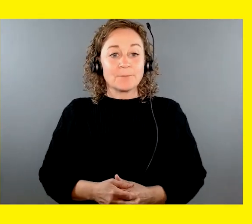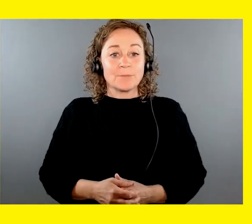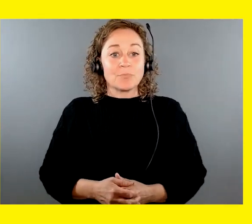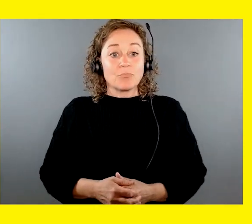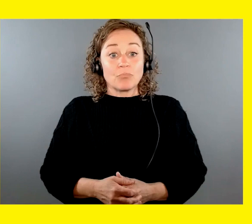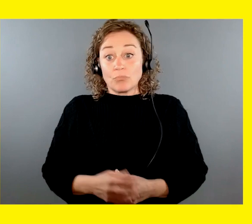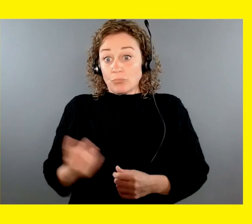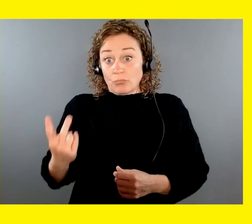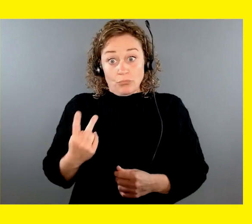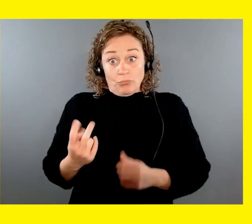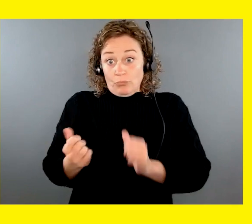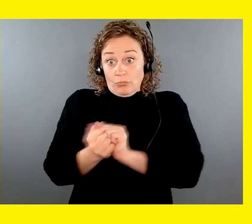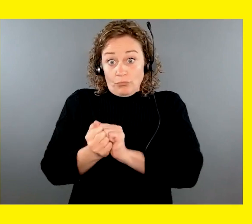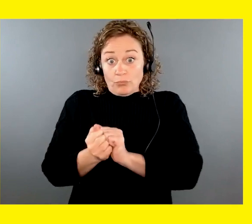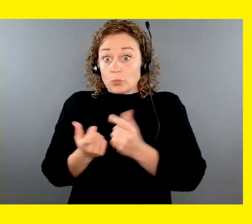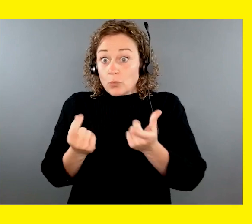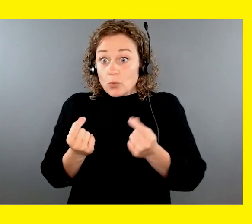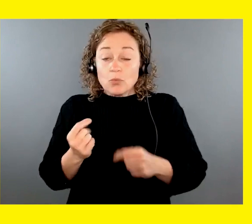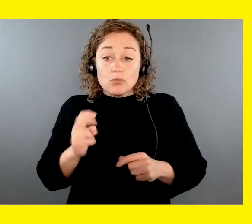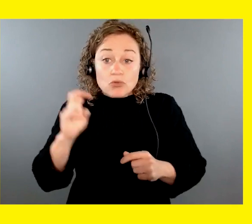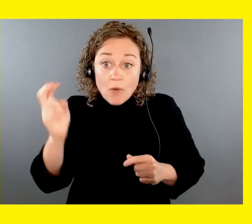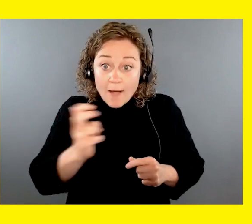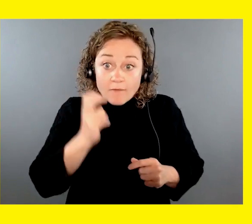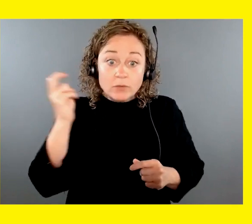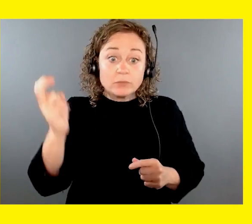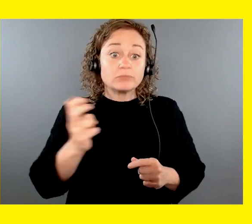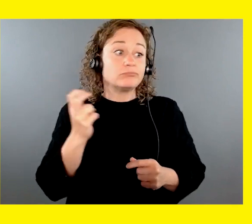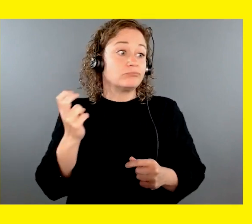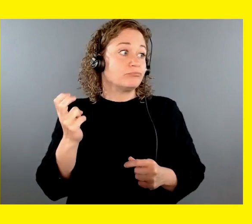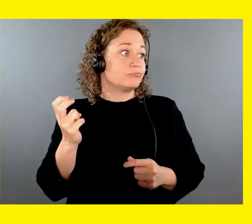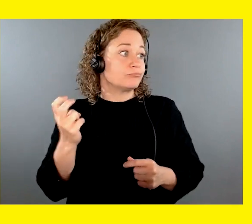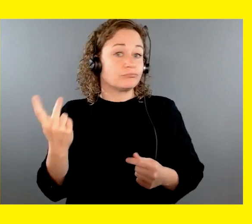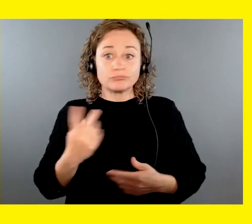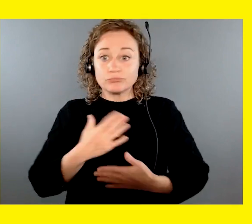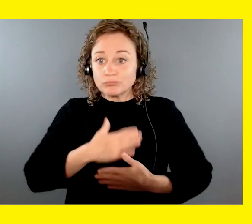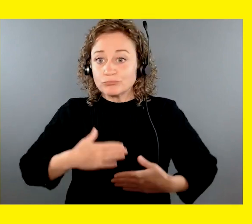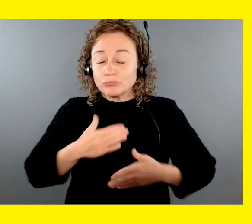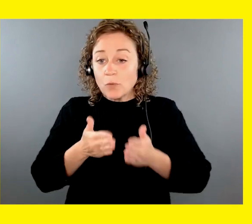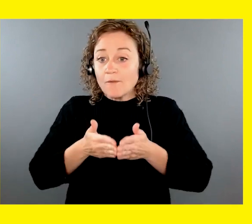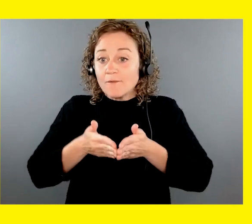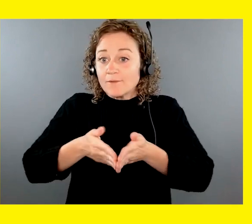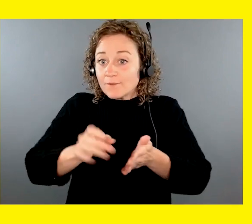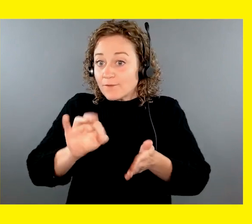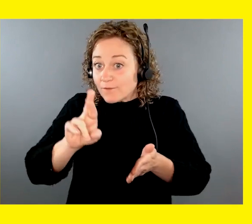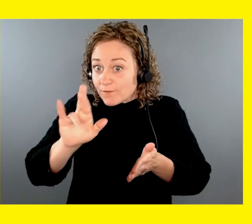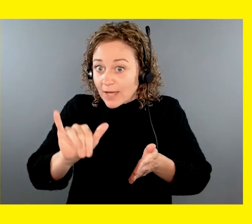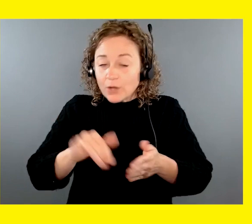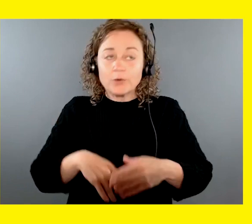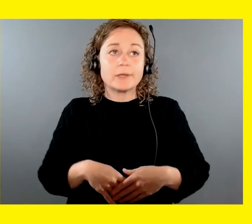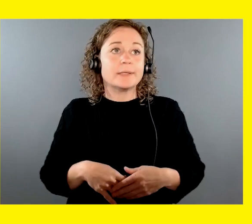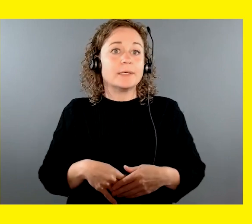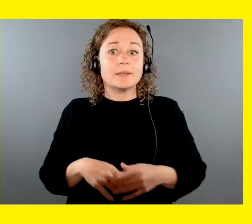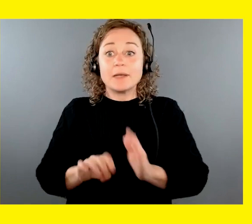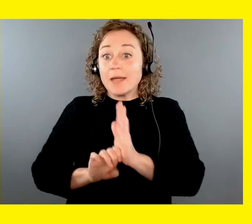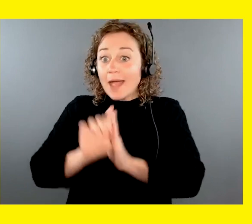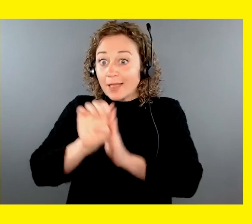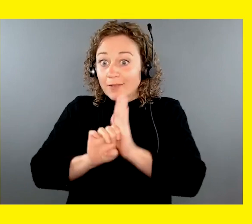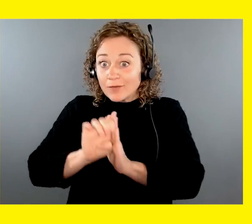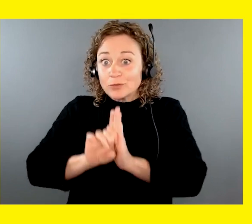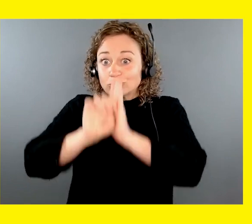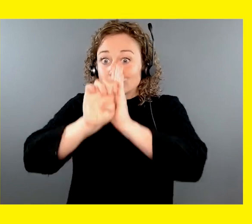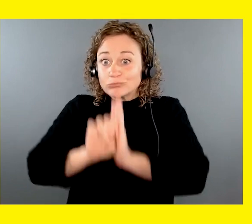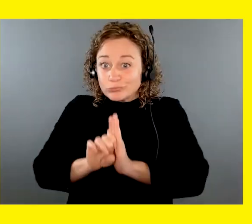Together, we travel. We enjoy going on ferry rides and up and down elevators and escalators.